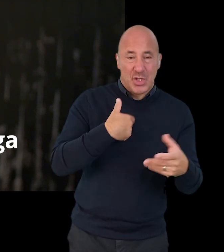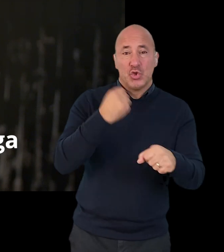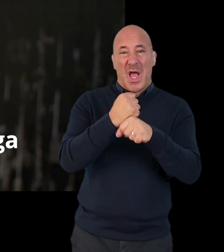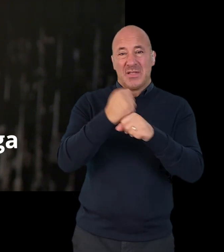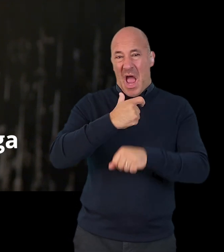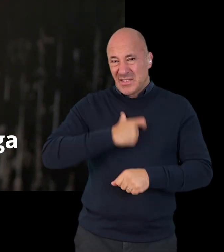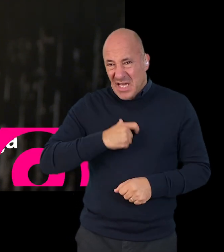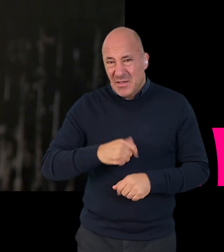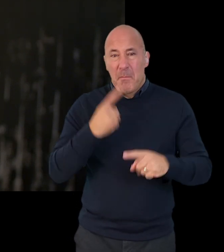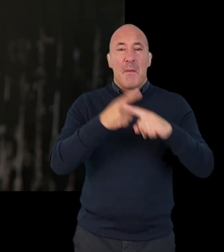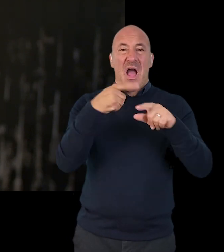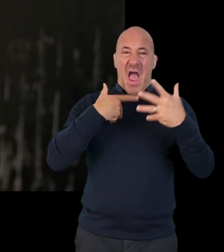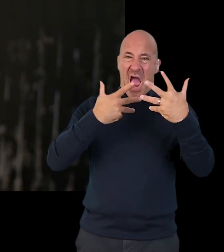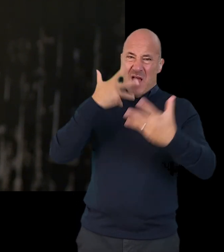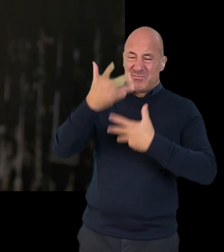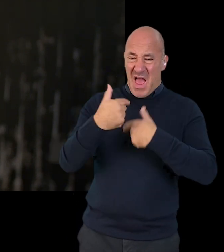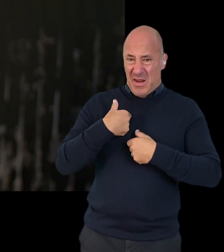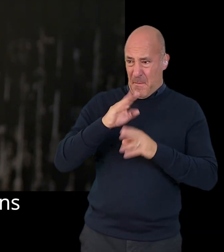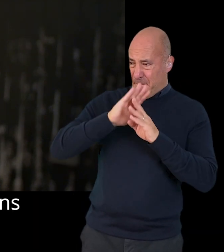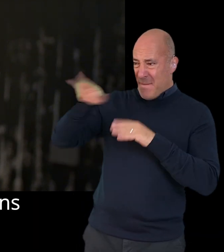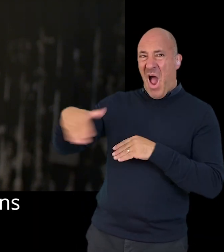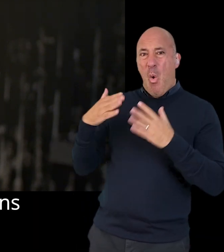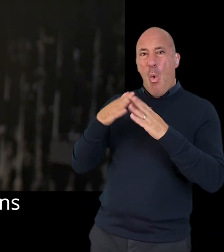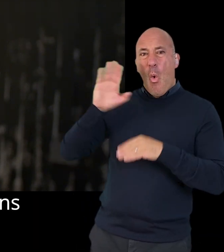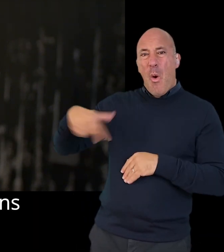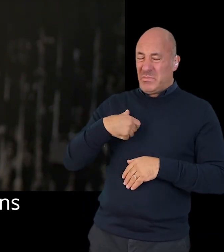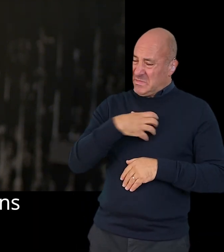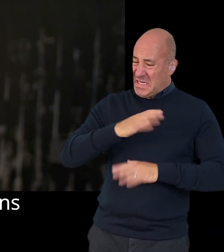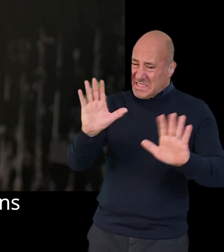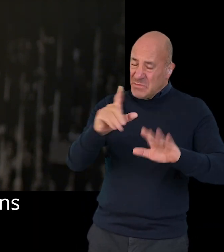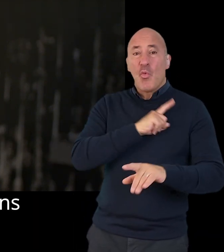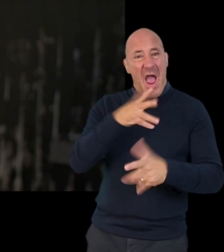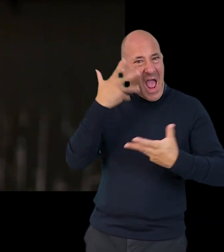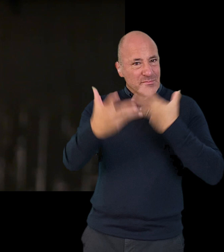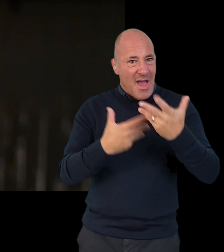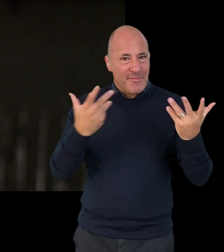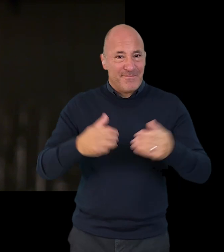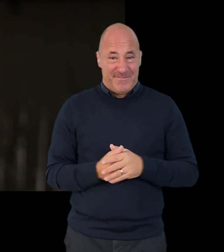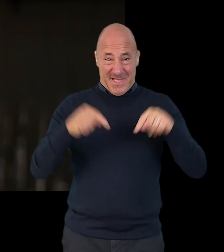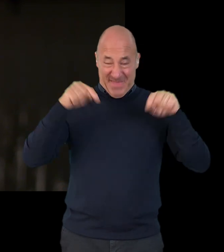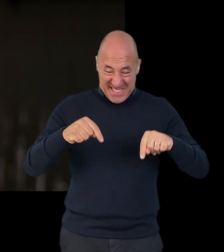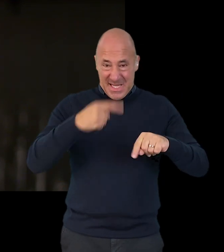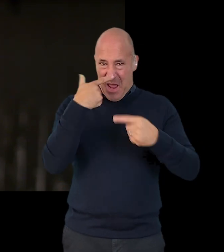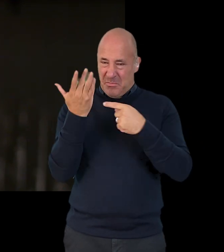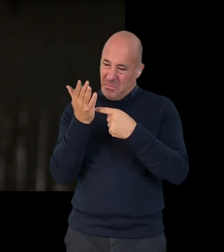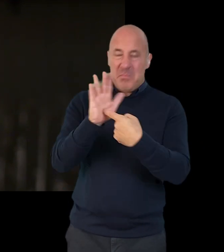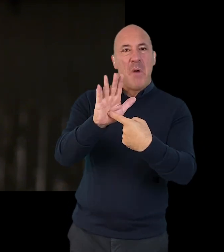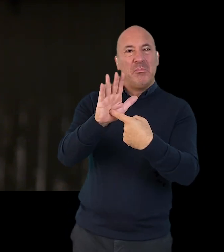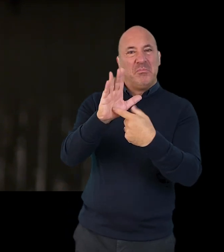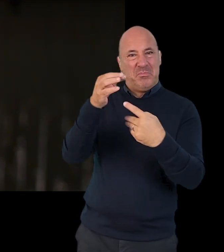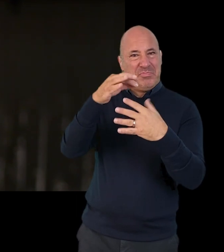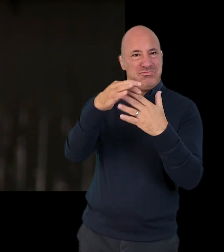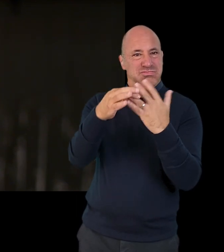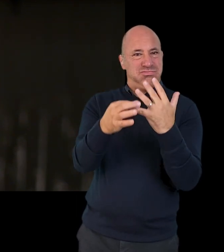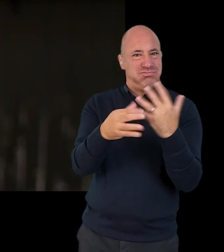identity and you have to explain to the Home Office why you are scared to go back to your country. This is your chance to present your case to the Home